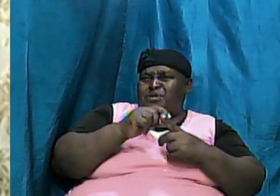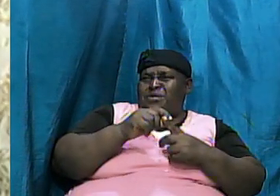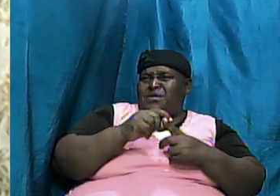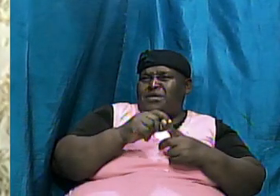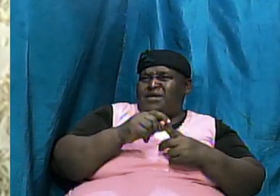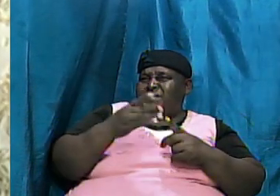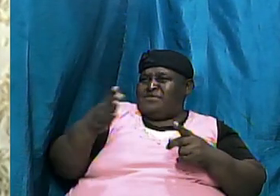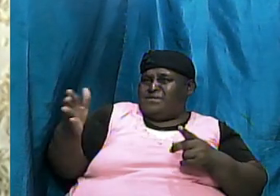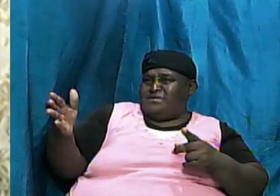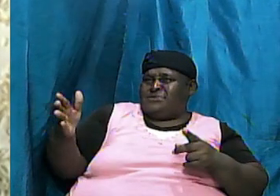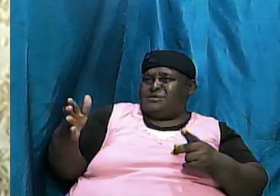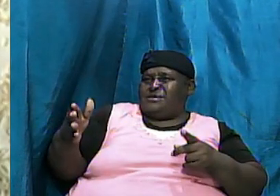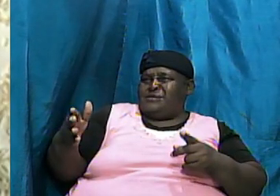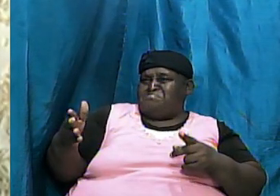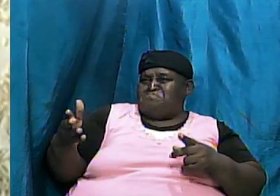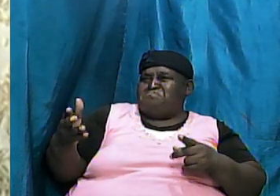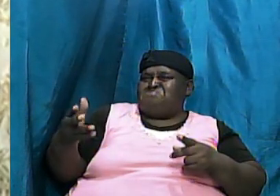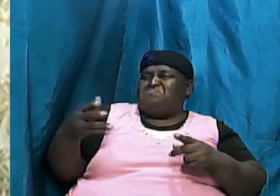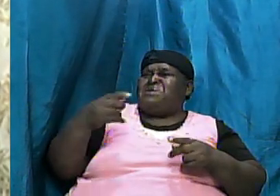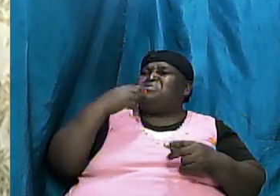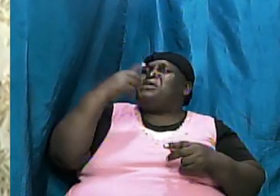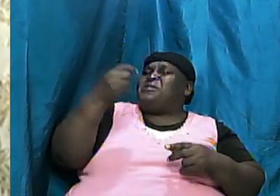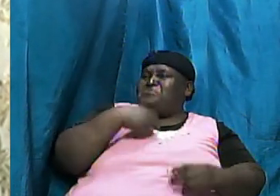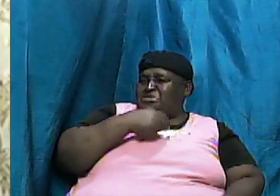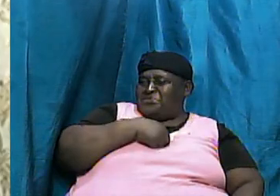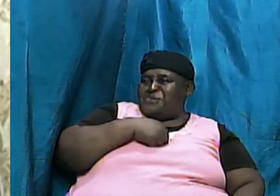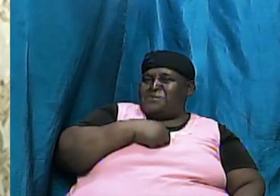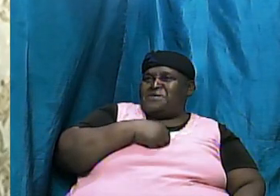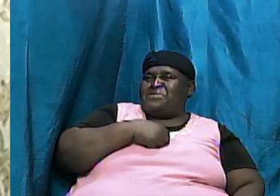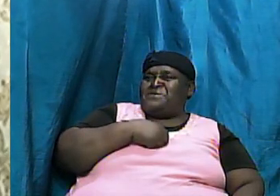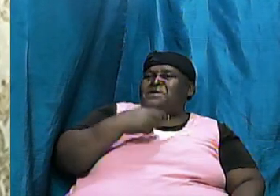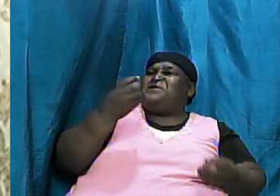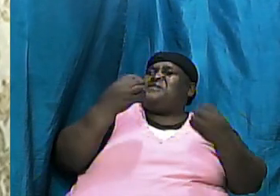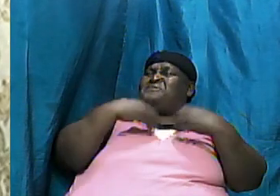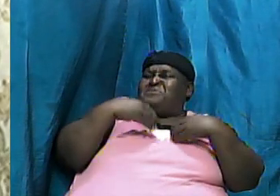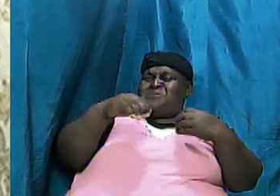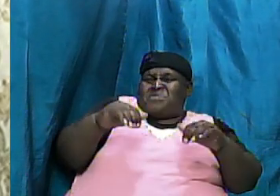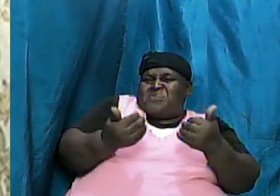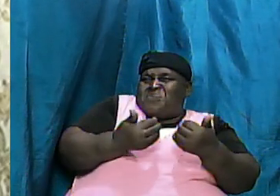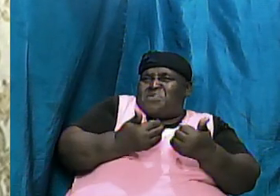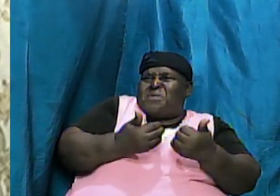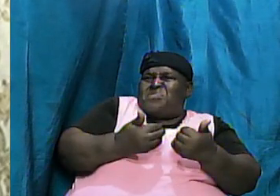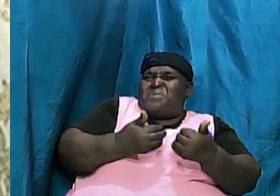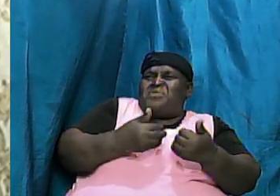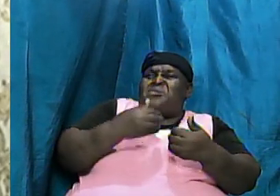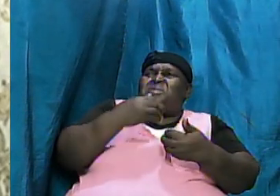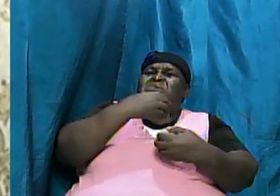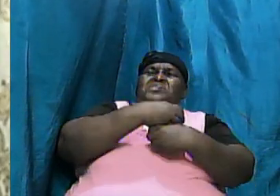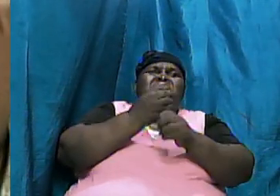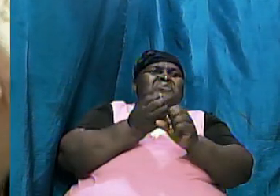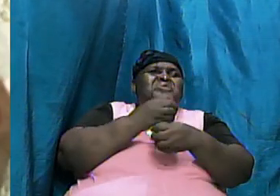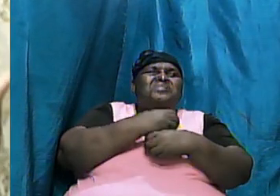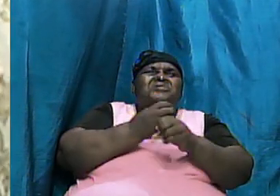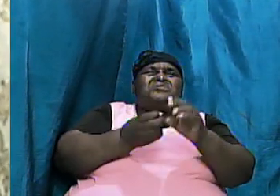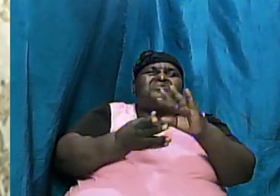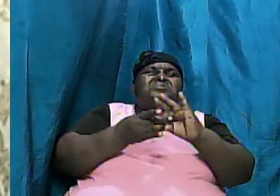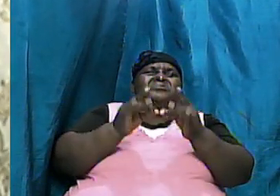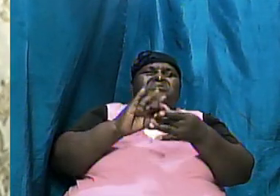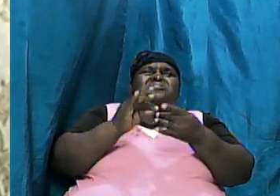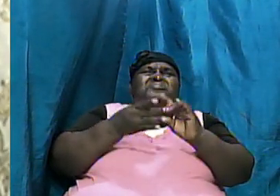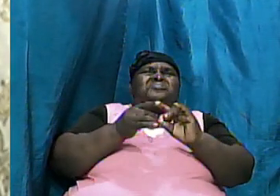me give me a breakdown about how the creation story expanded